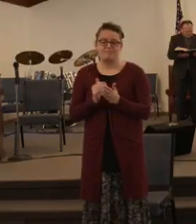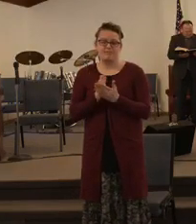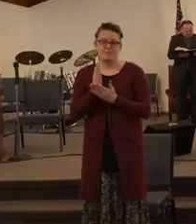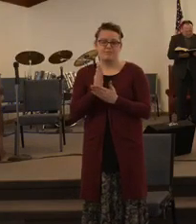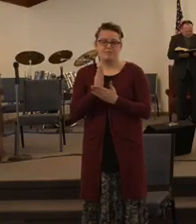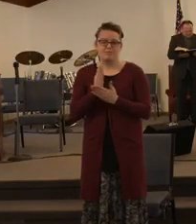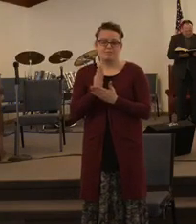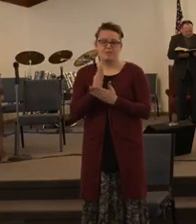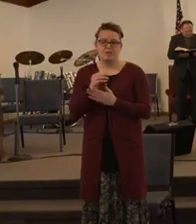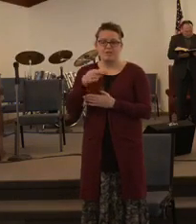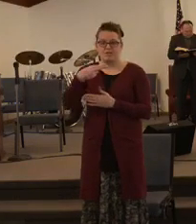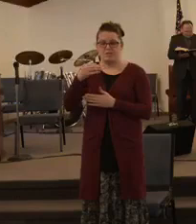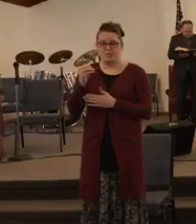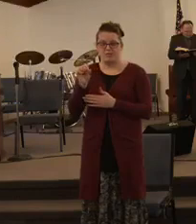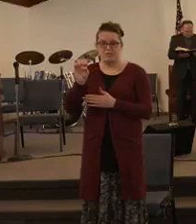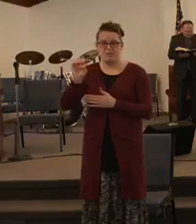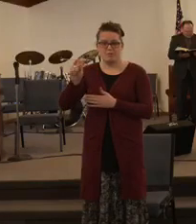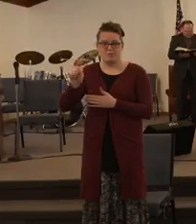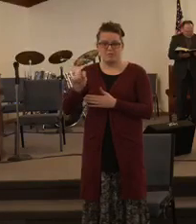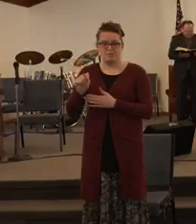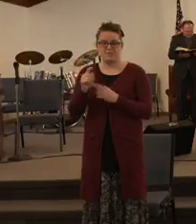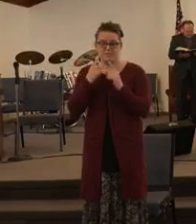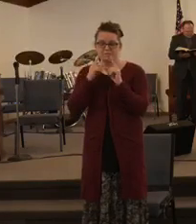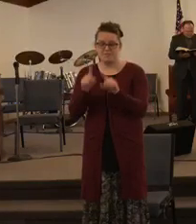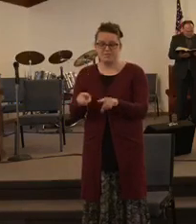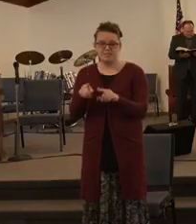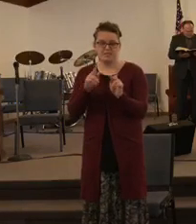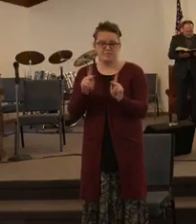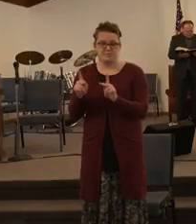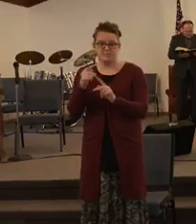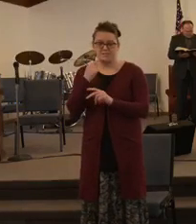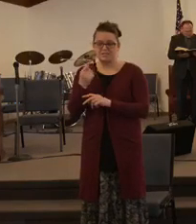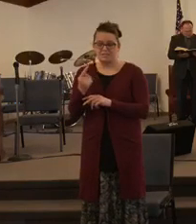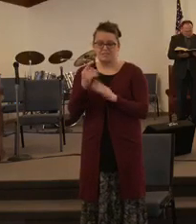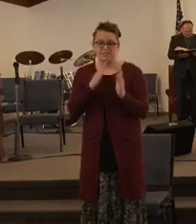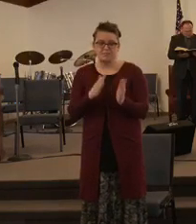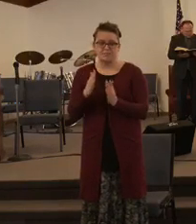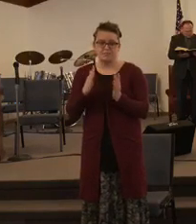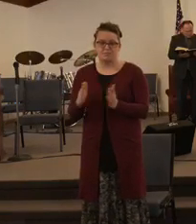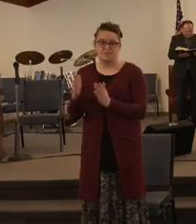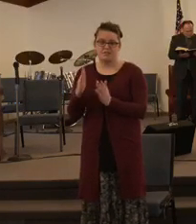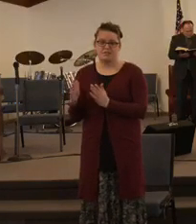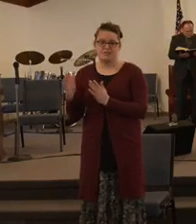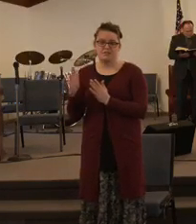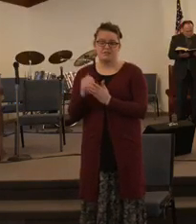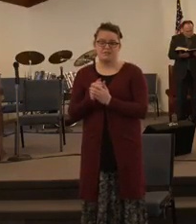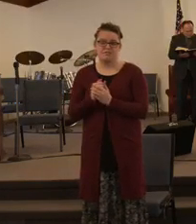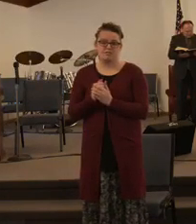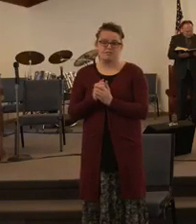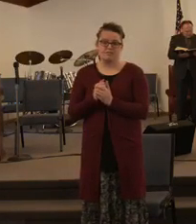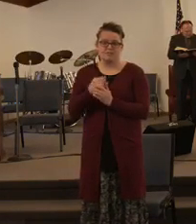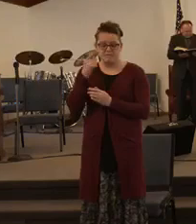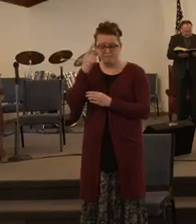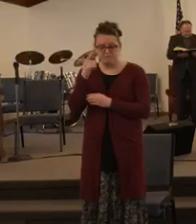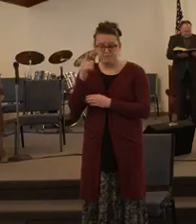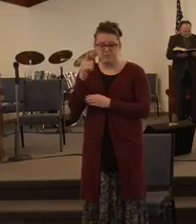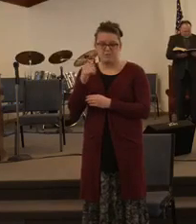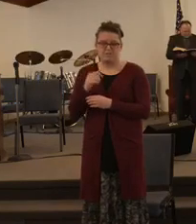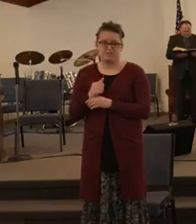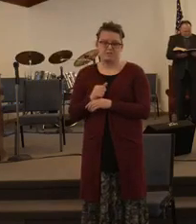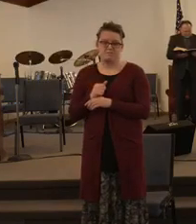and command the people, saying, Prepare you vittles, for